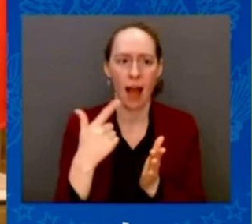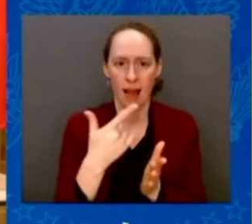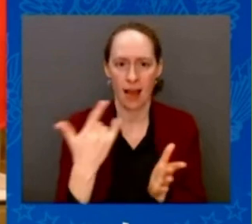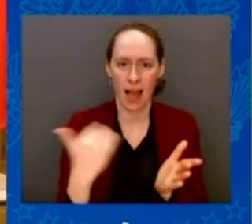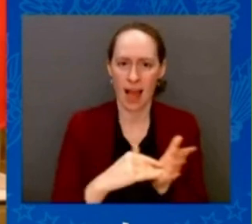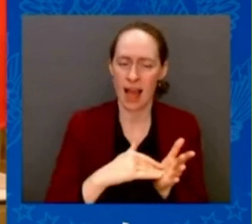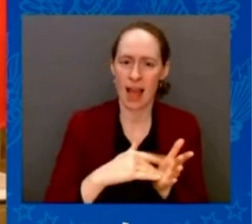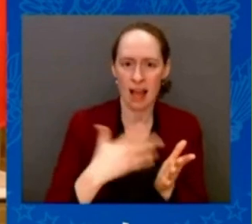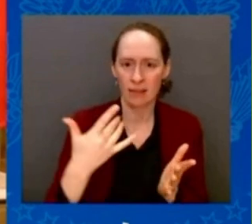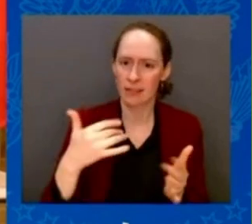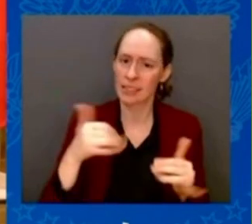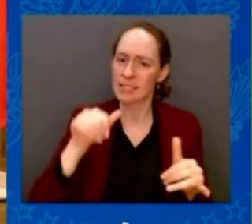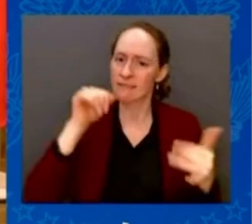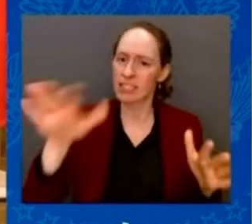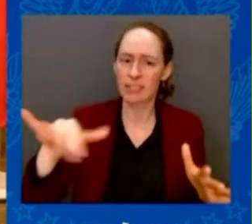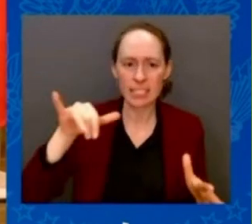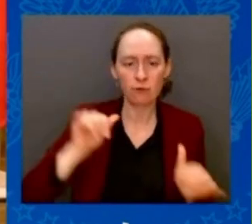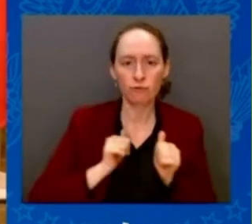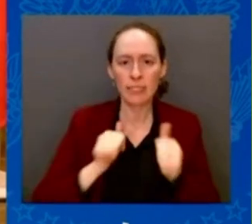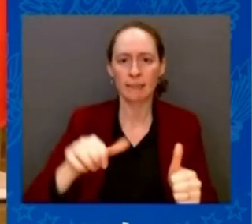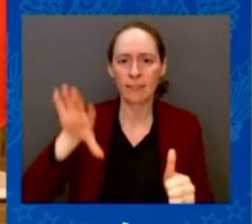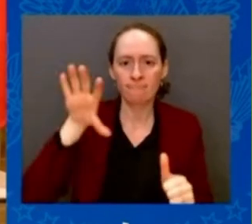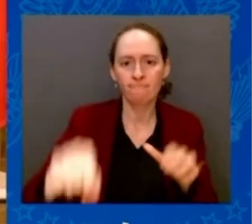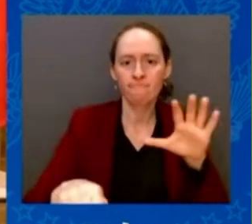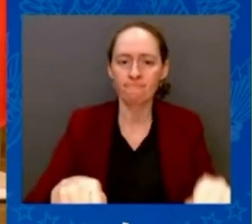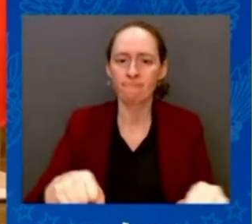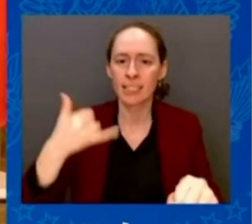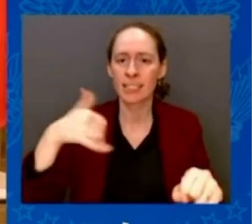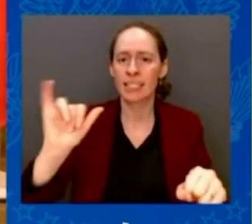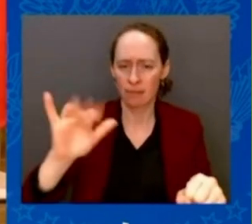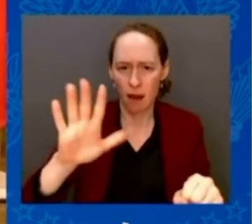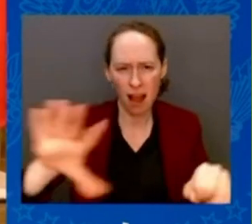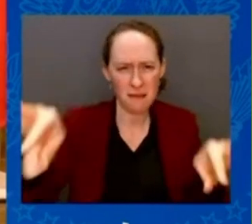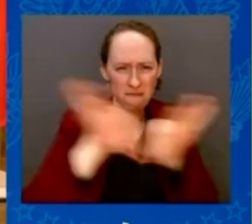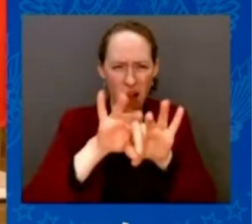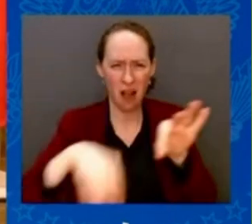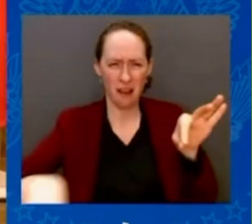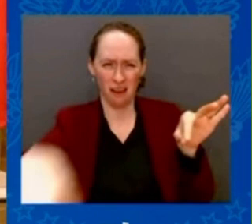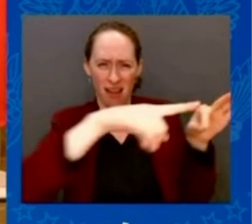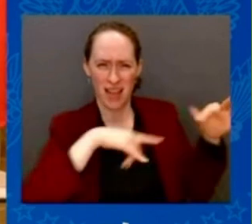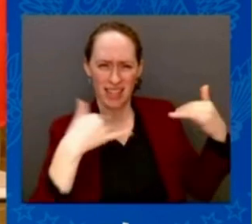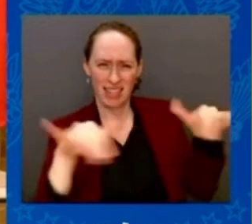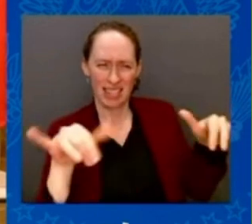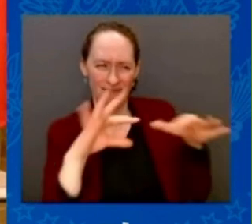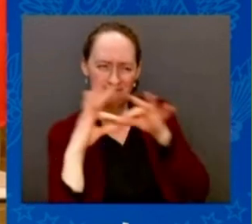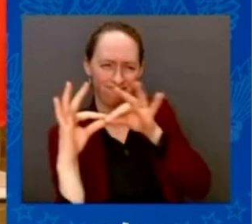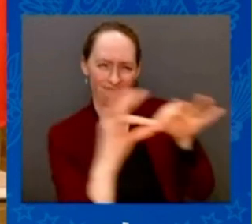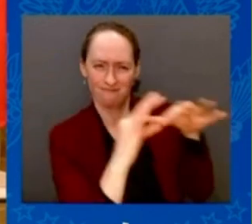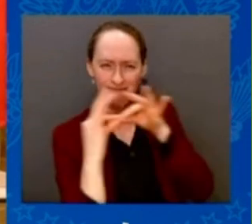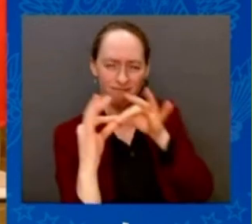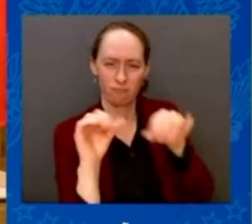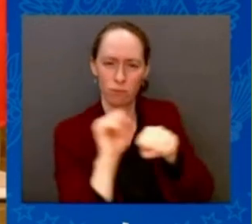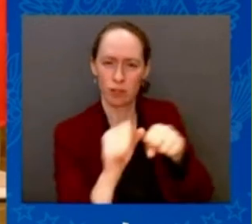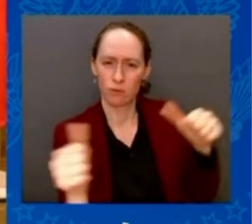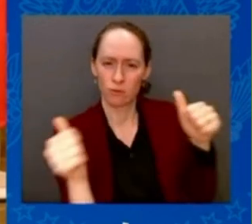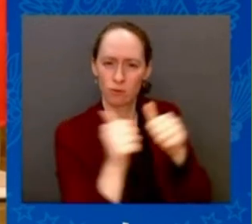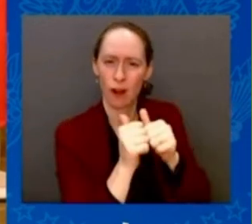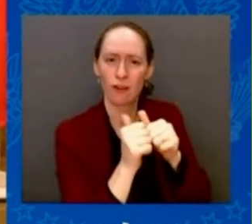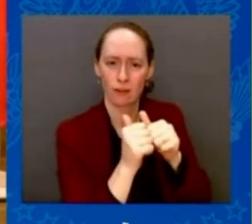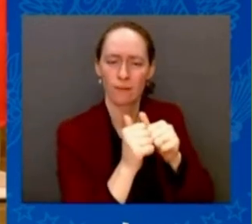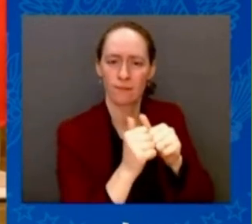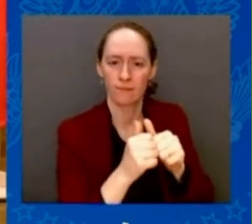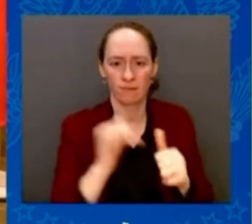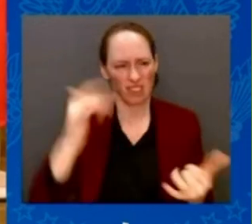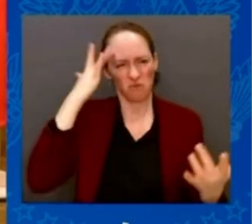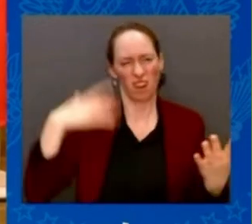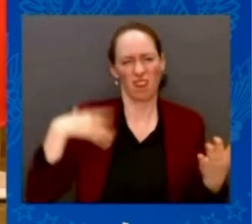strongly we feel. That's why I wanted to meet all of you in person here today. As NATO's eastern flank, you're on the front lines